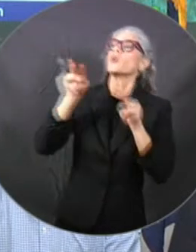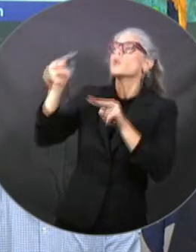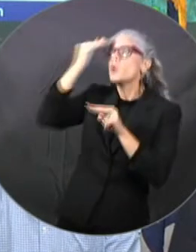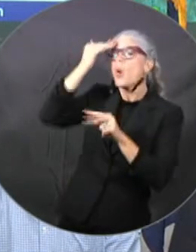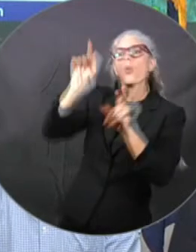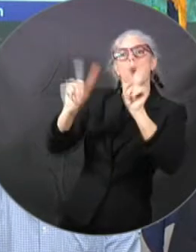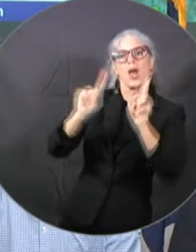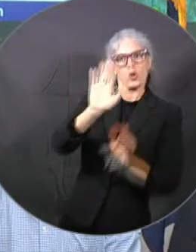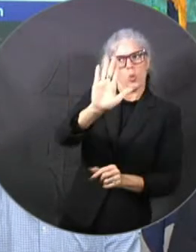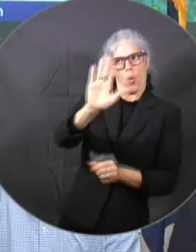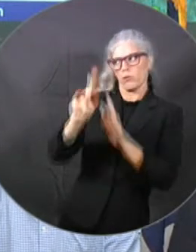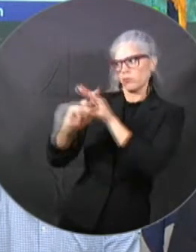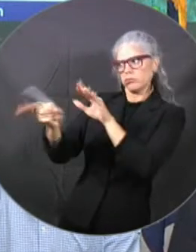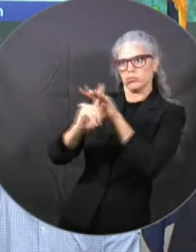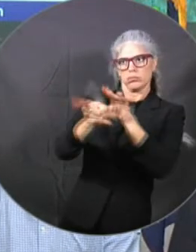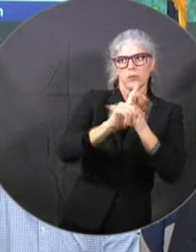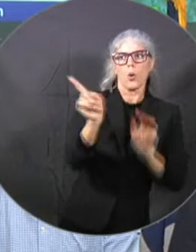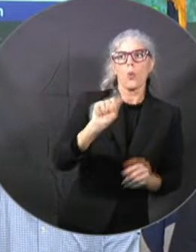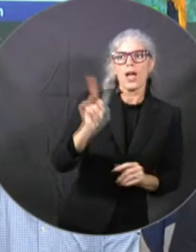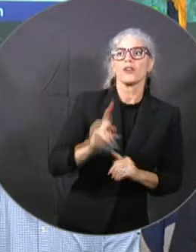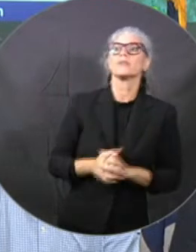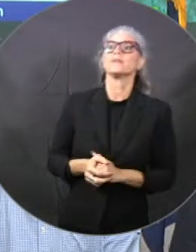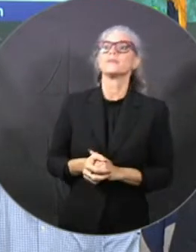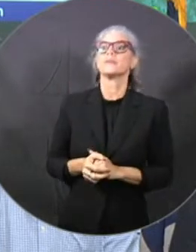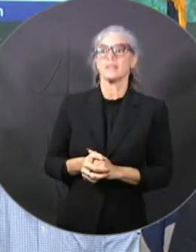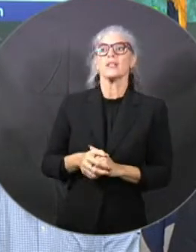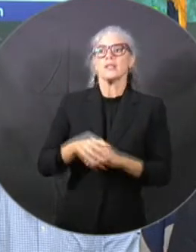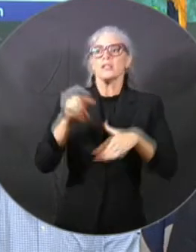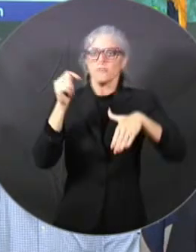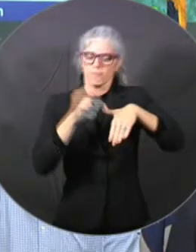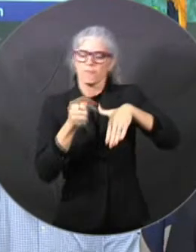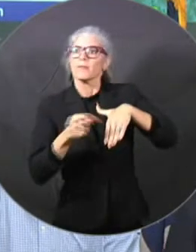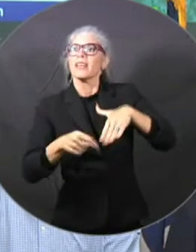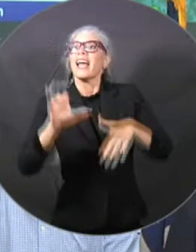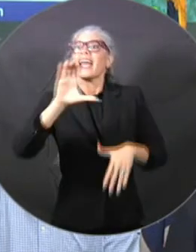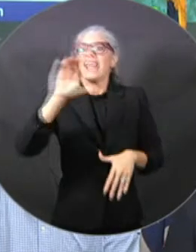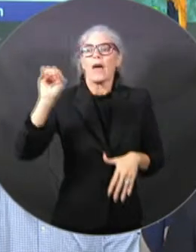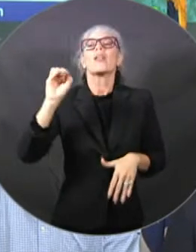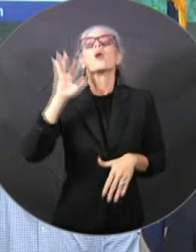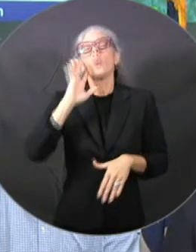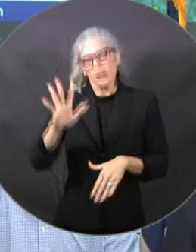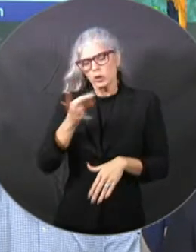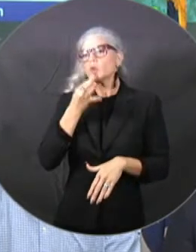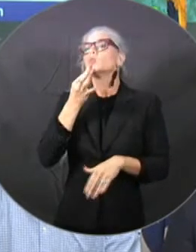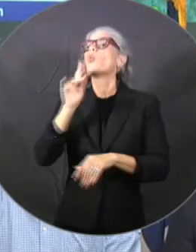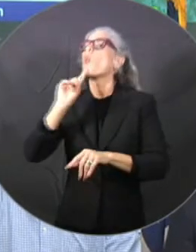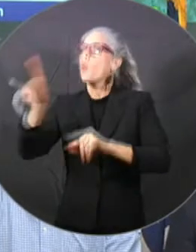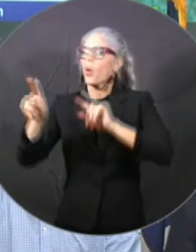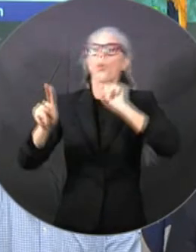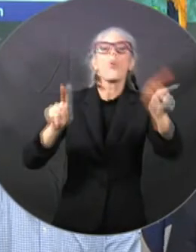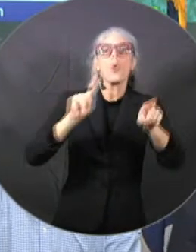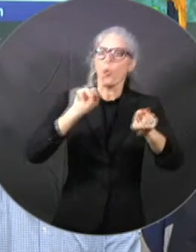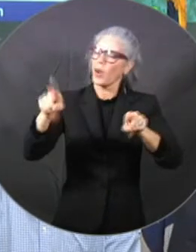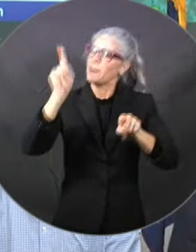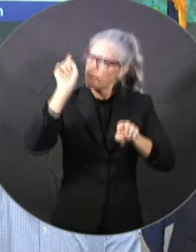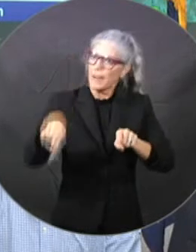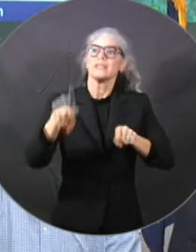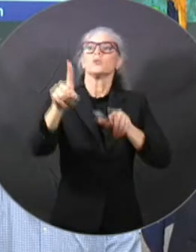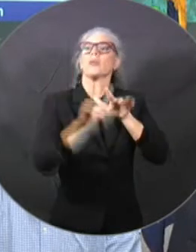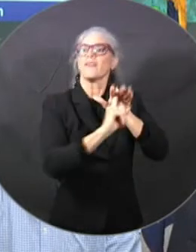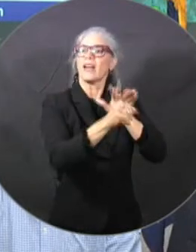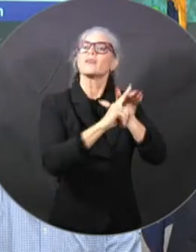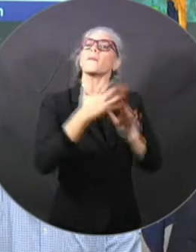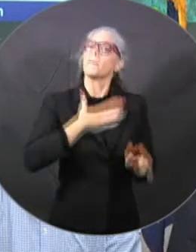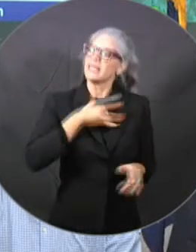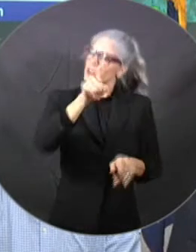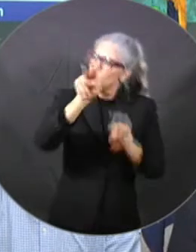initiate those evacuation orders, so we remind you to, again, pay close attention to what they have. The governor's already